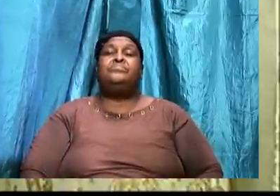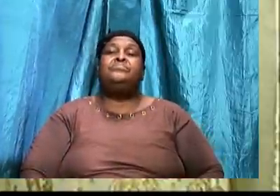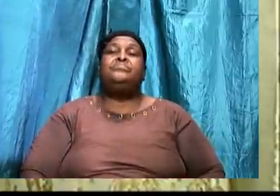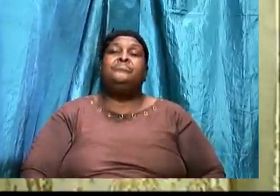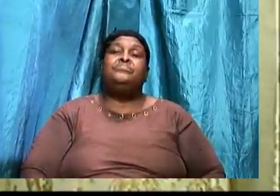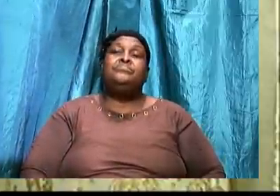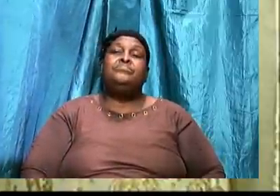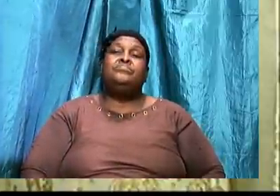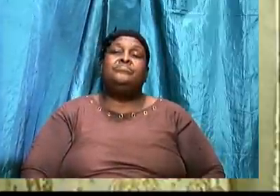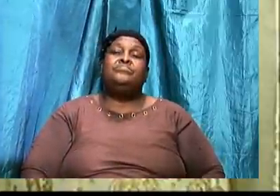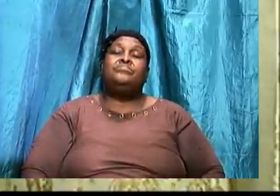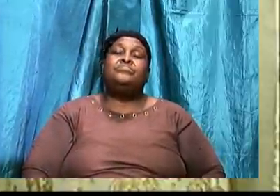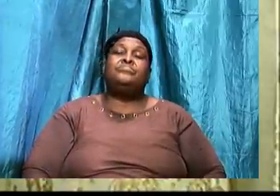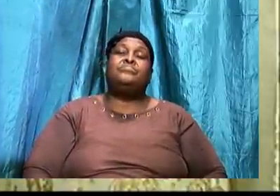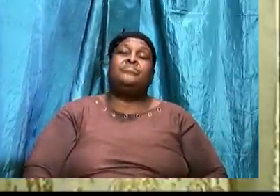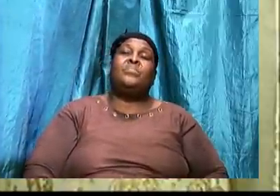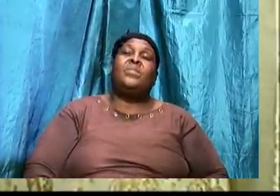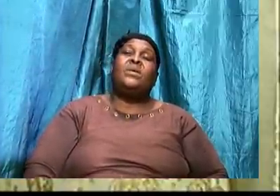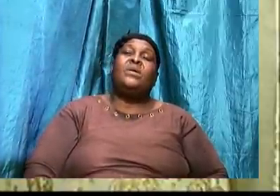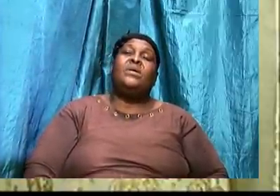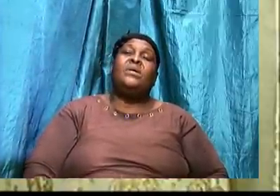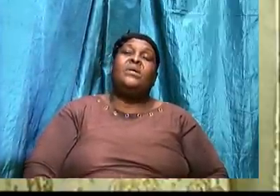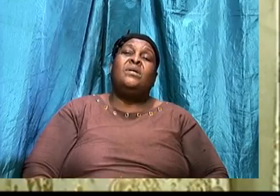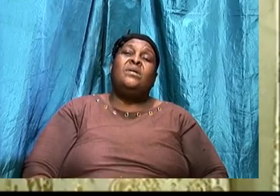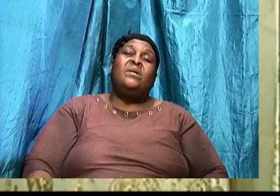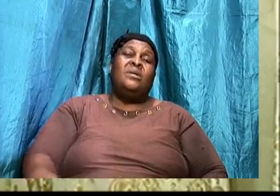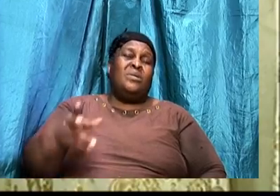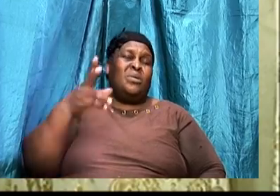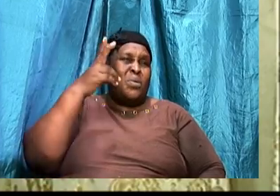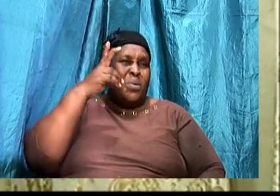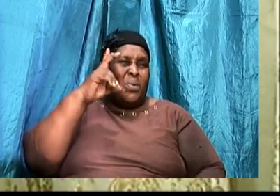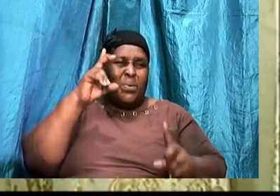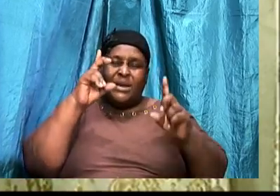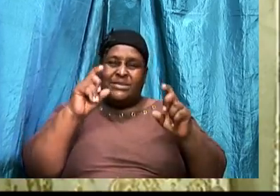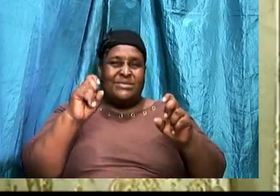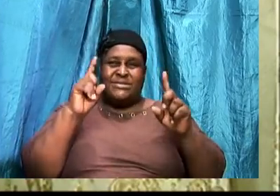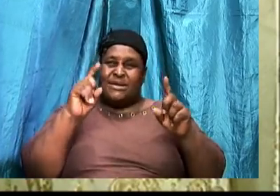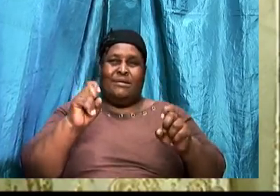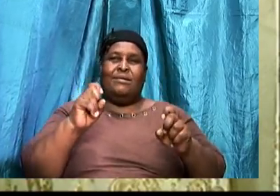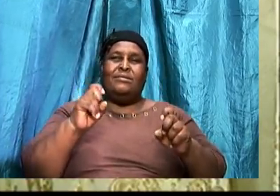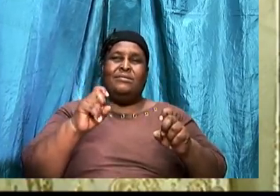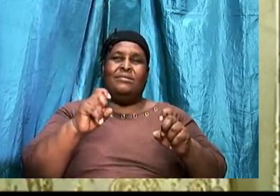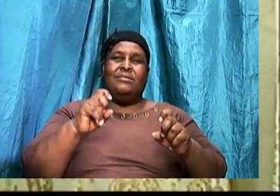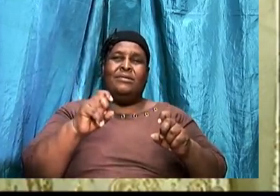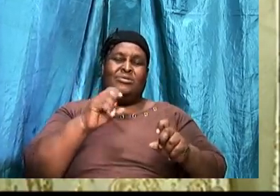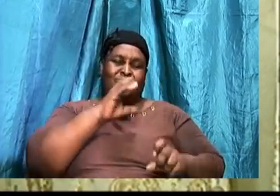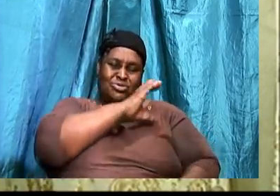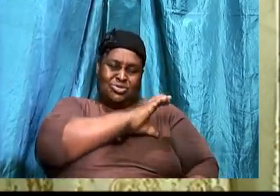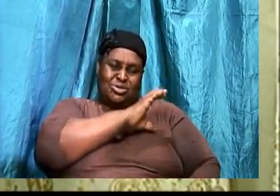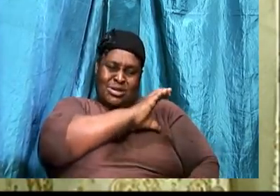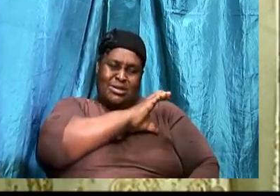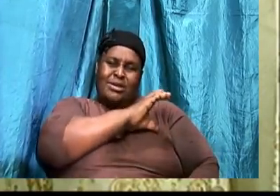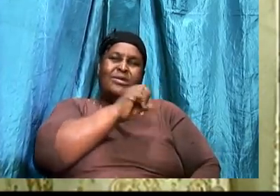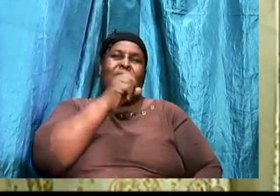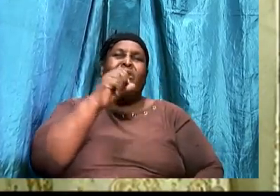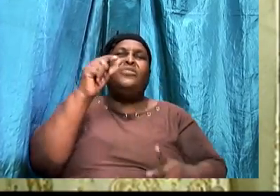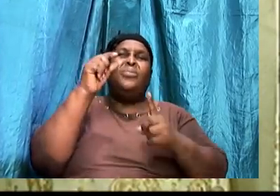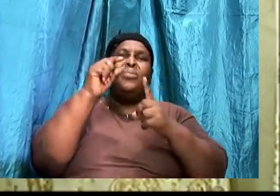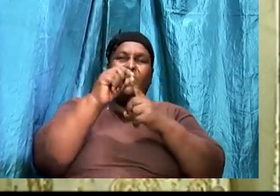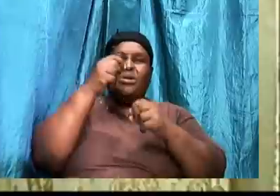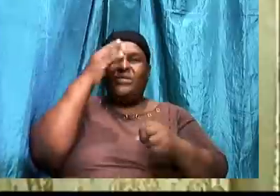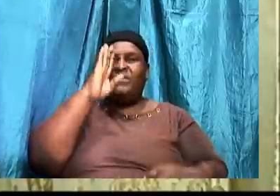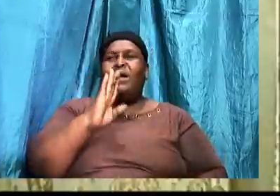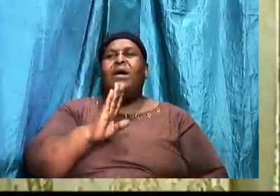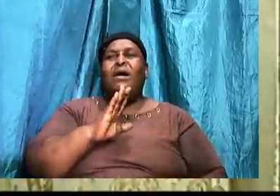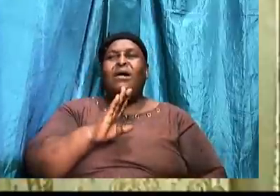Eve. Question. He just got it in the mind. Eve. To question. To challenge the word of God. And she put her own